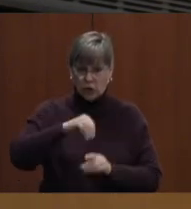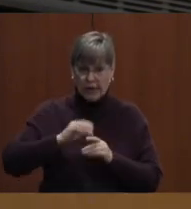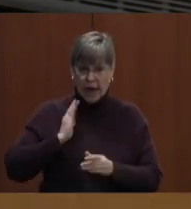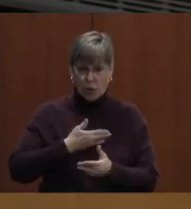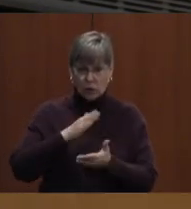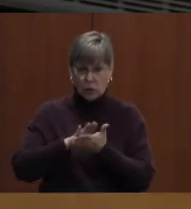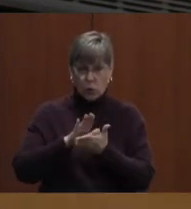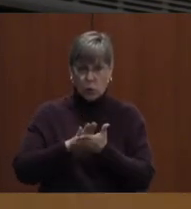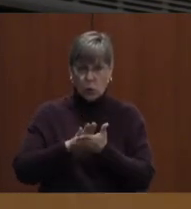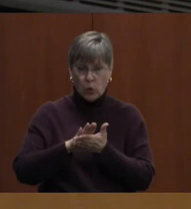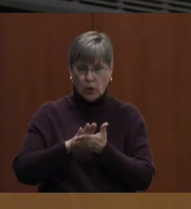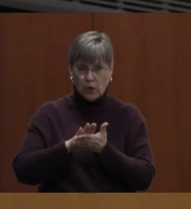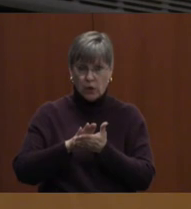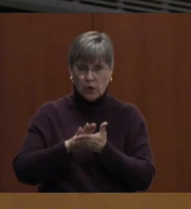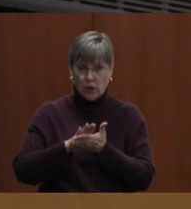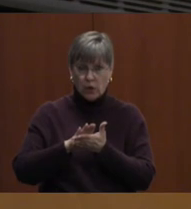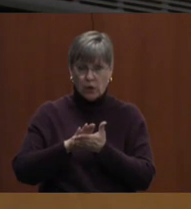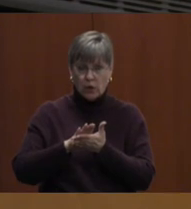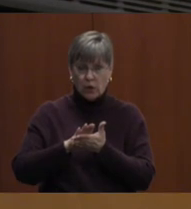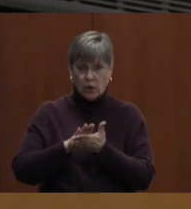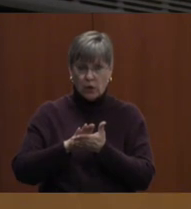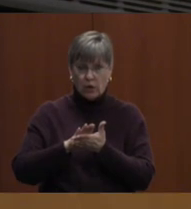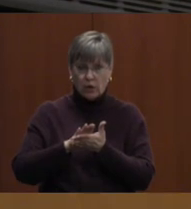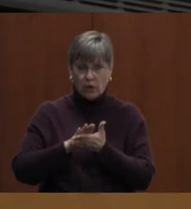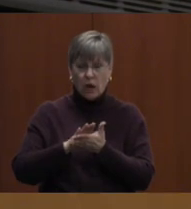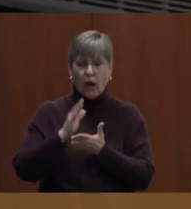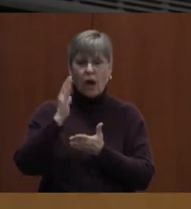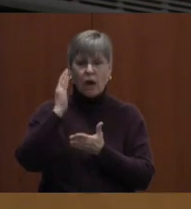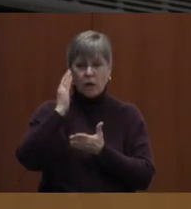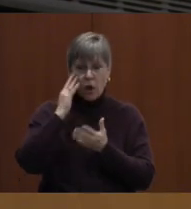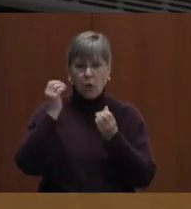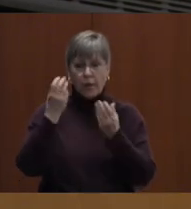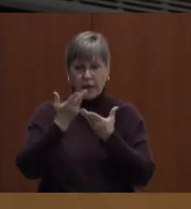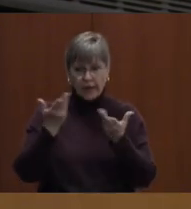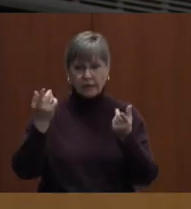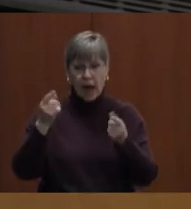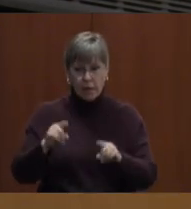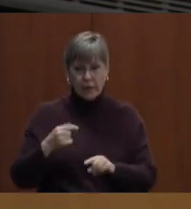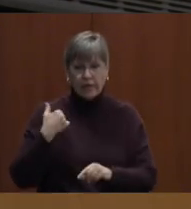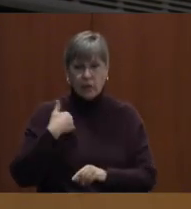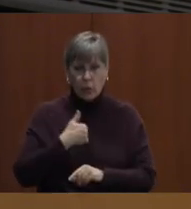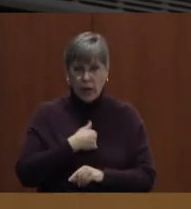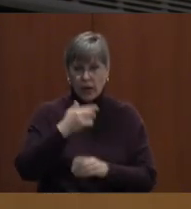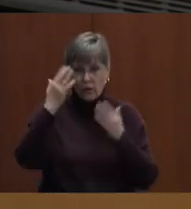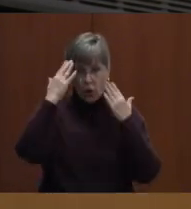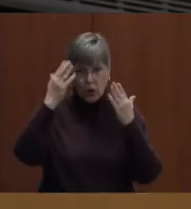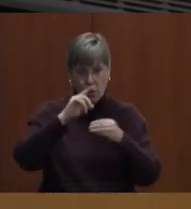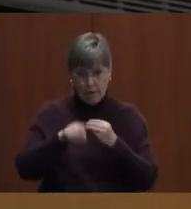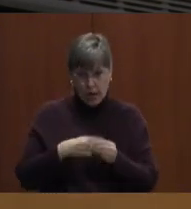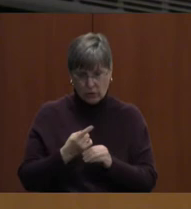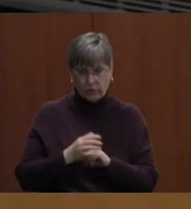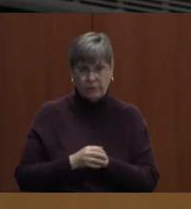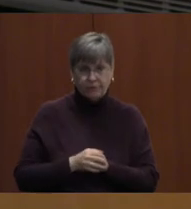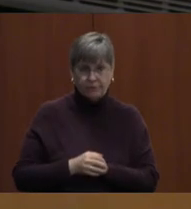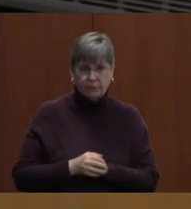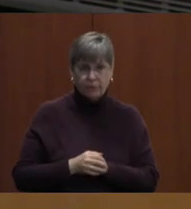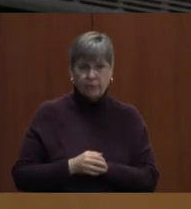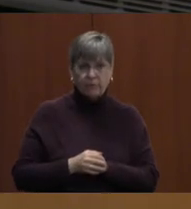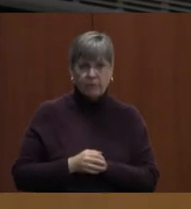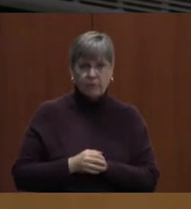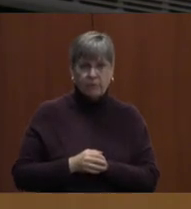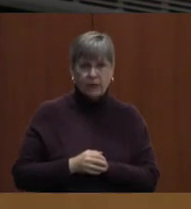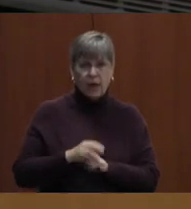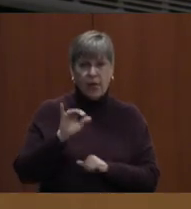And I know that there's a lot of things that go on that we don't know about. That one